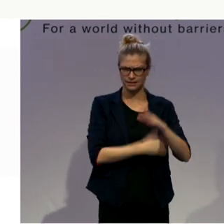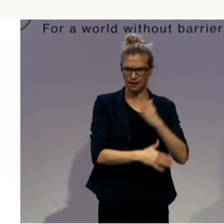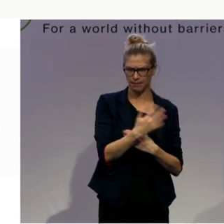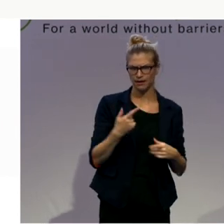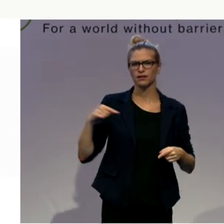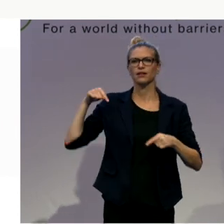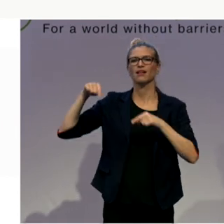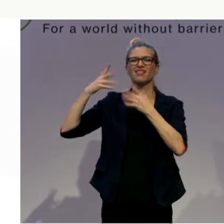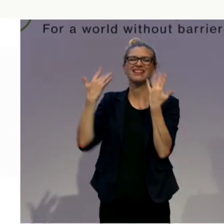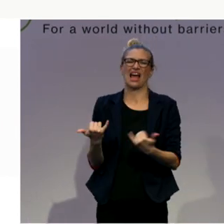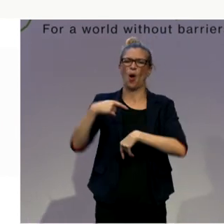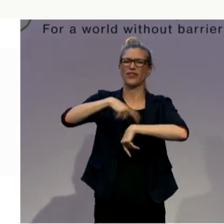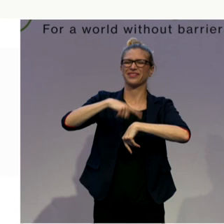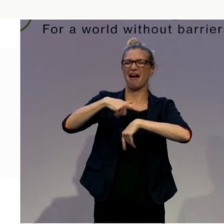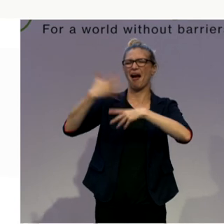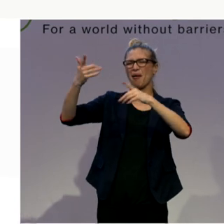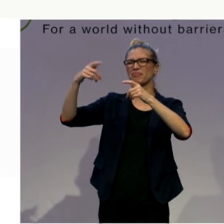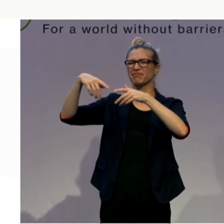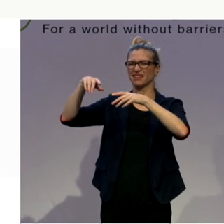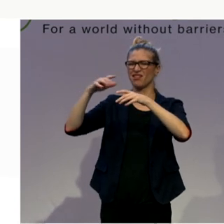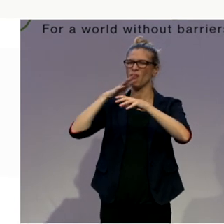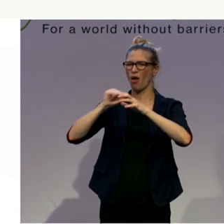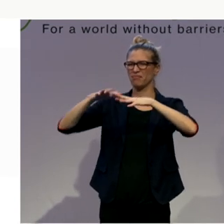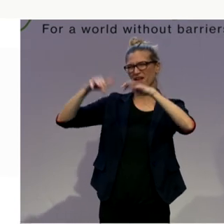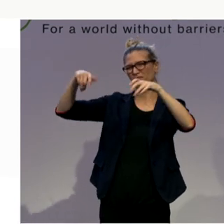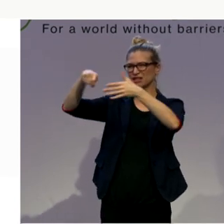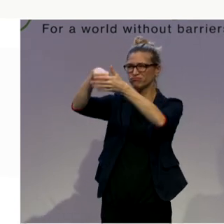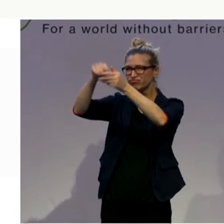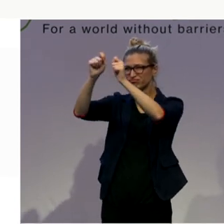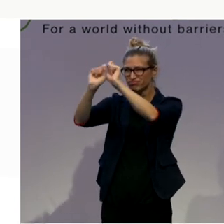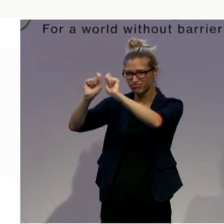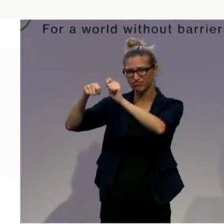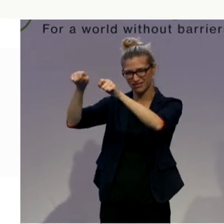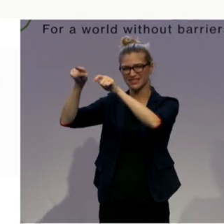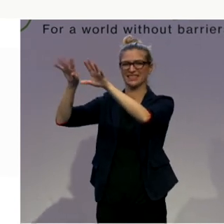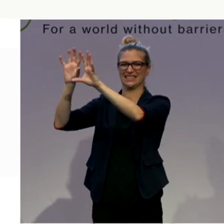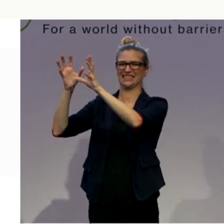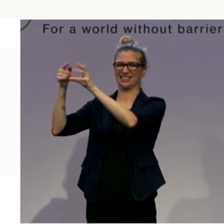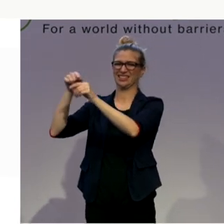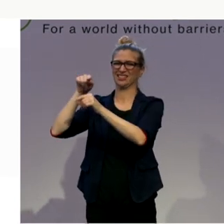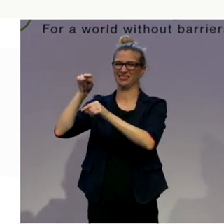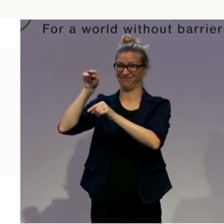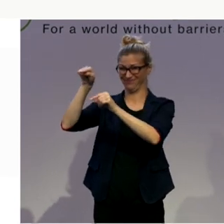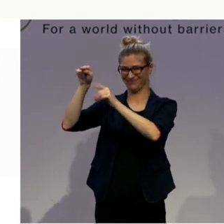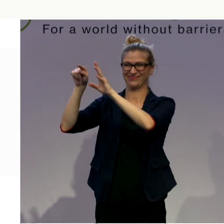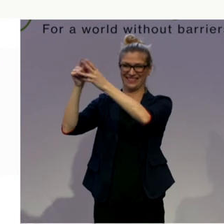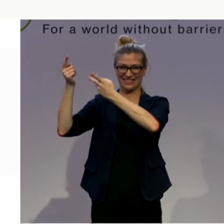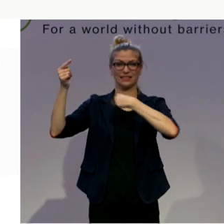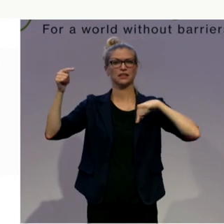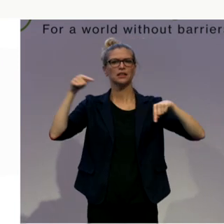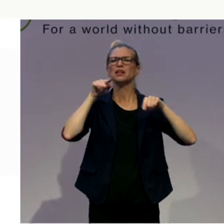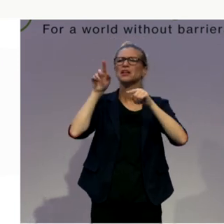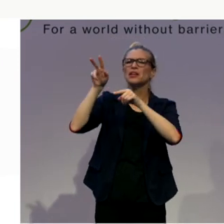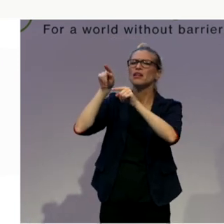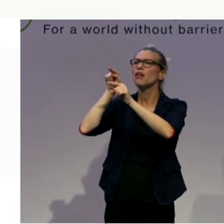cents principle will be applied for the renovated building. This means that an optical as well an